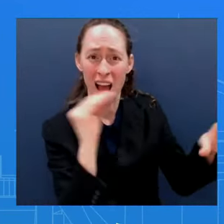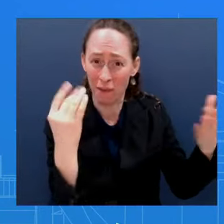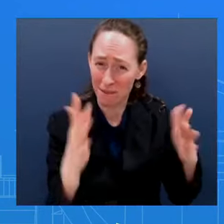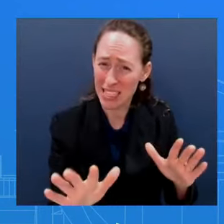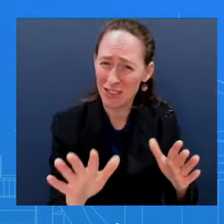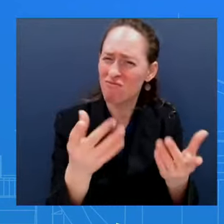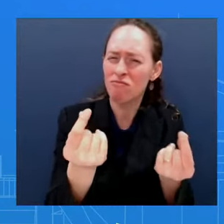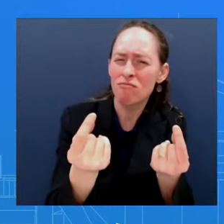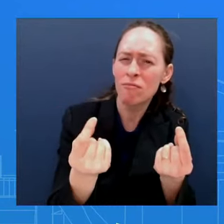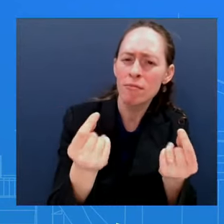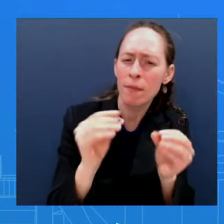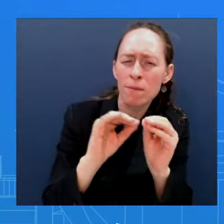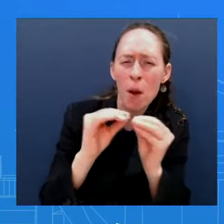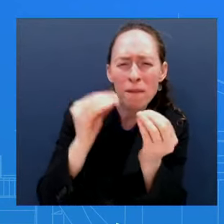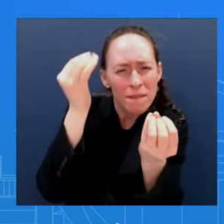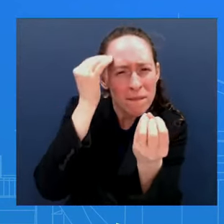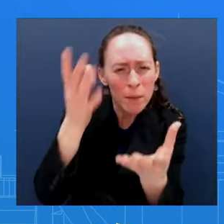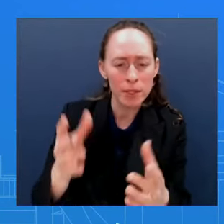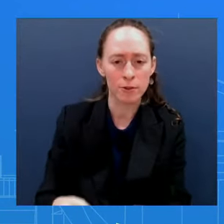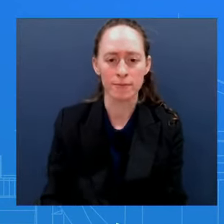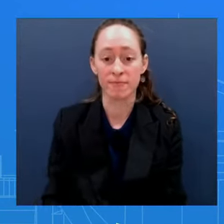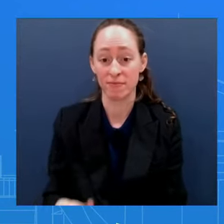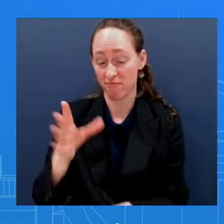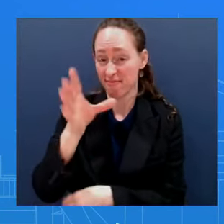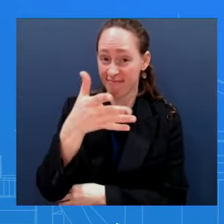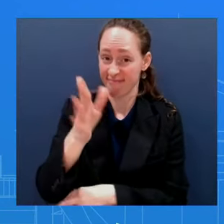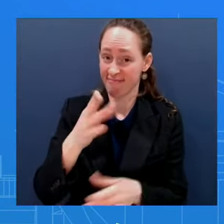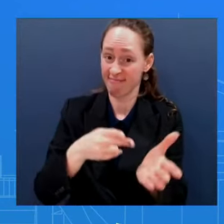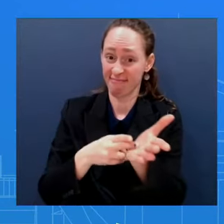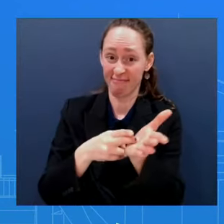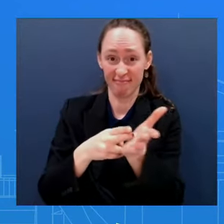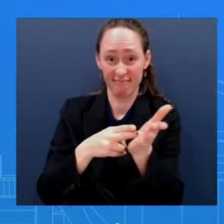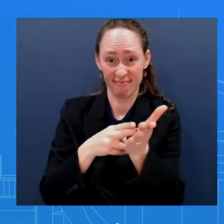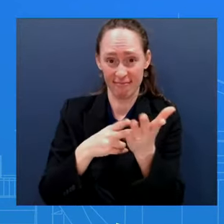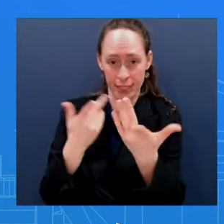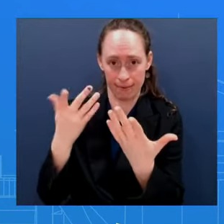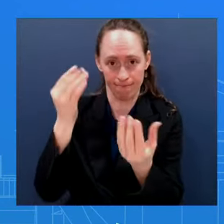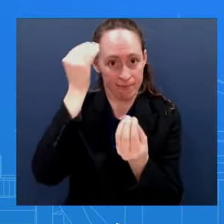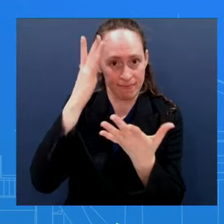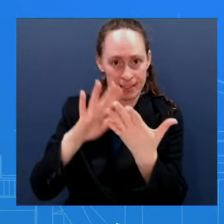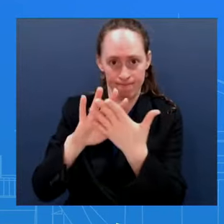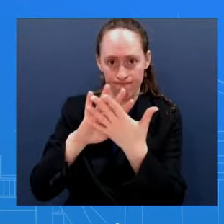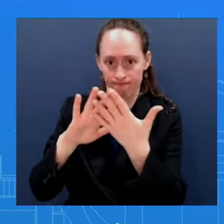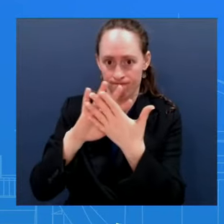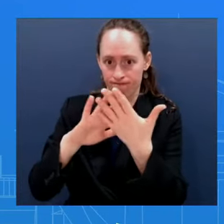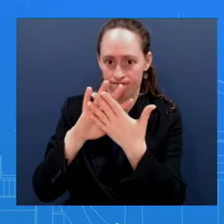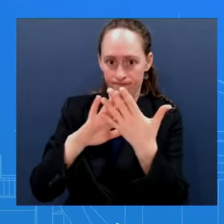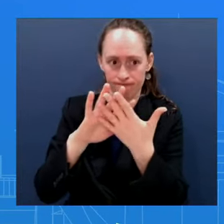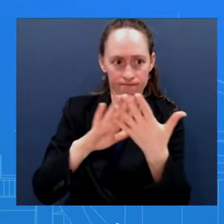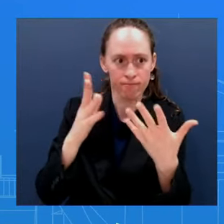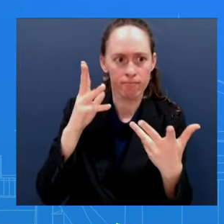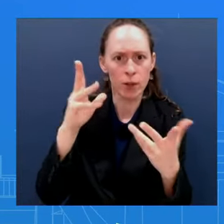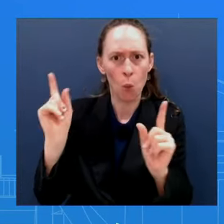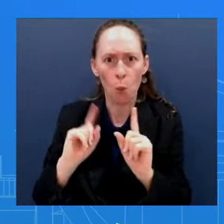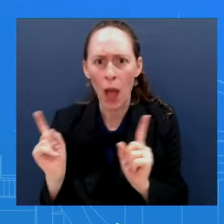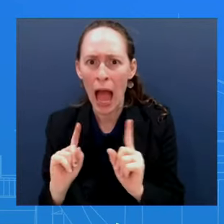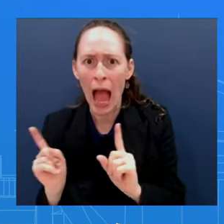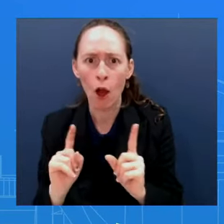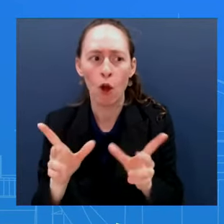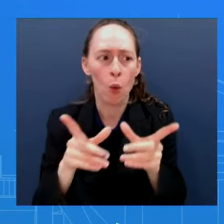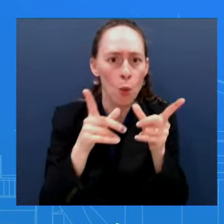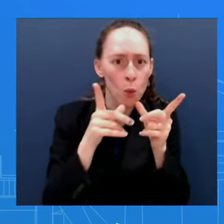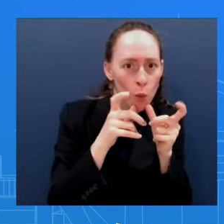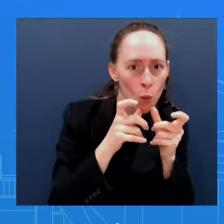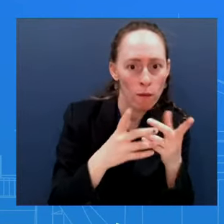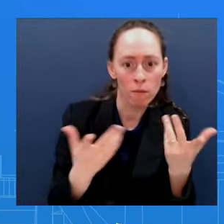holding them and in what condition they might be And sadly, we have to accept the possibility that some of them are no longer alive We